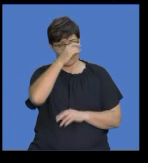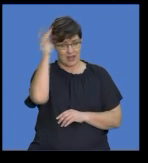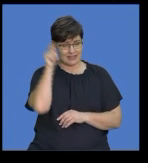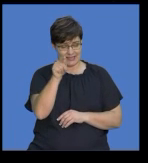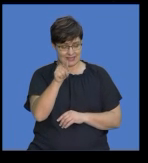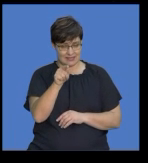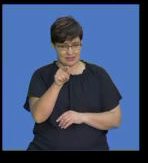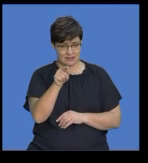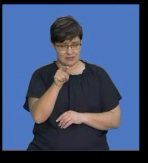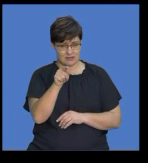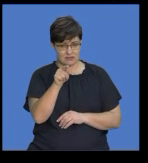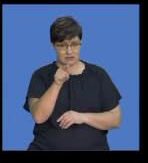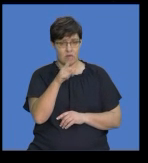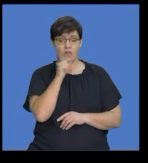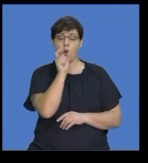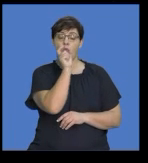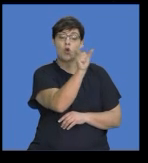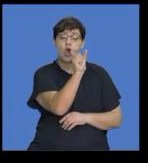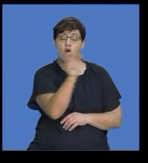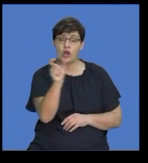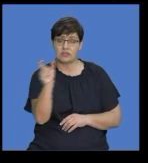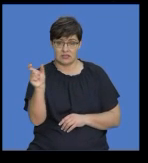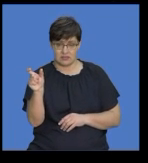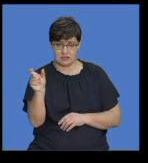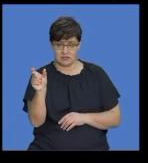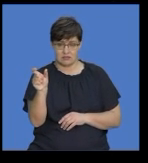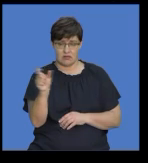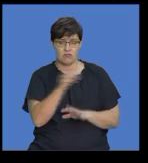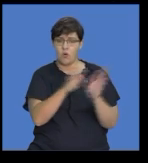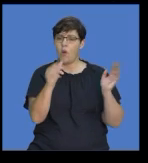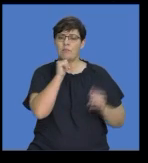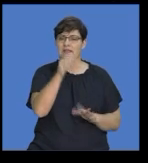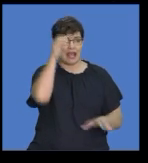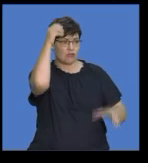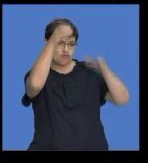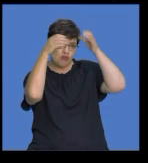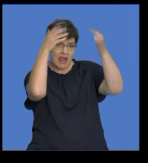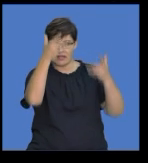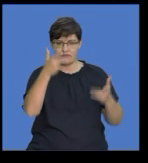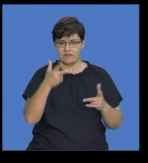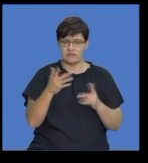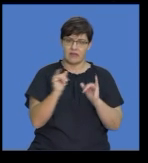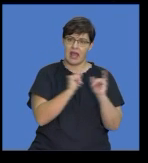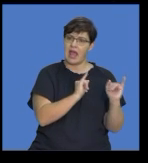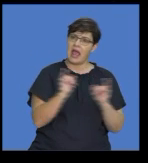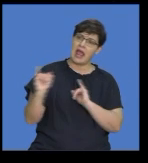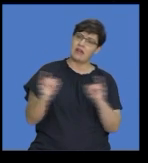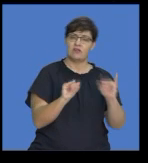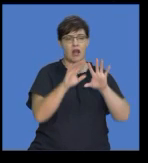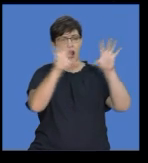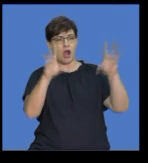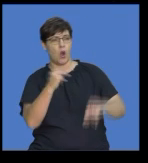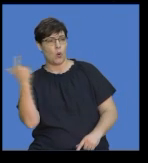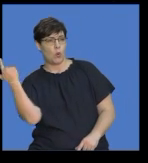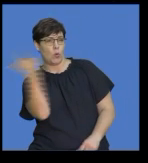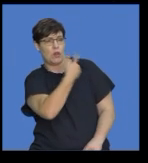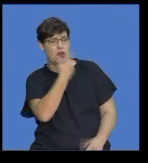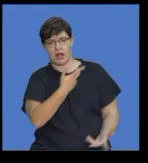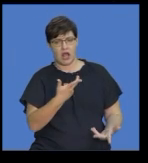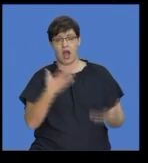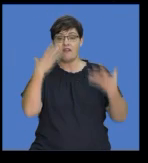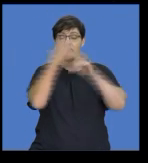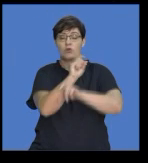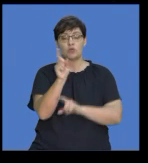at words. Okay, so it doesn't matter how creative you get with your invitation card and how beautiful it looks. The focus is actually on the